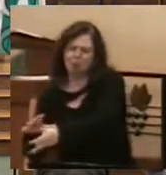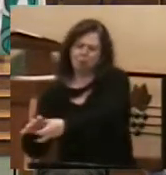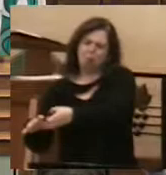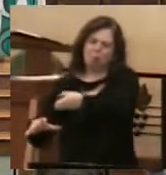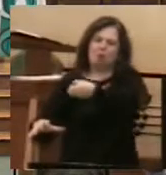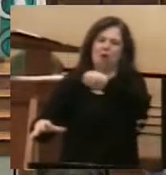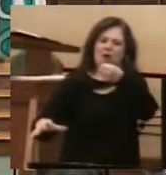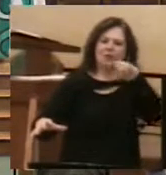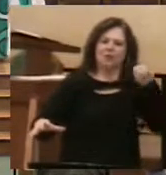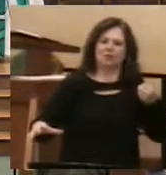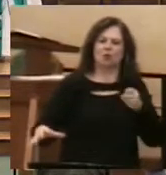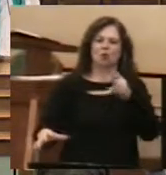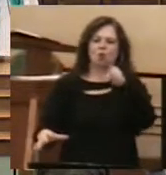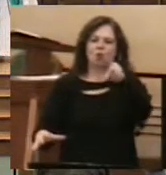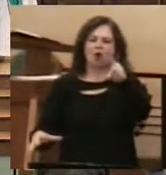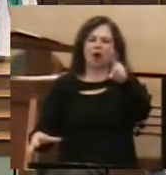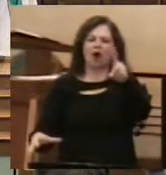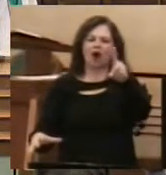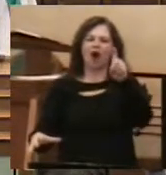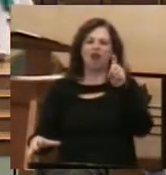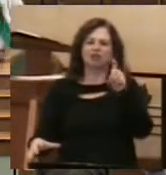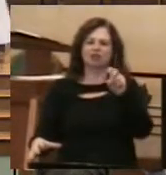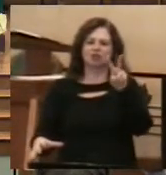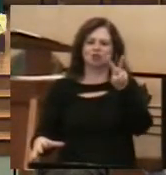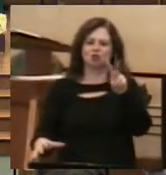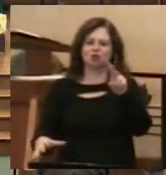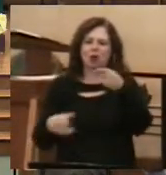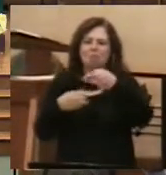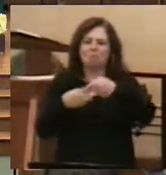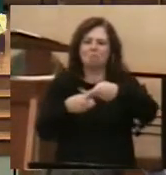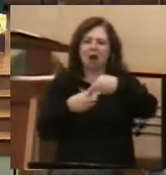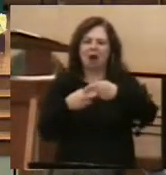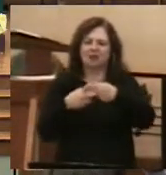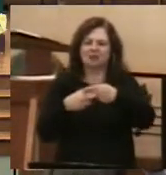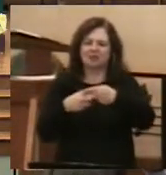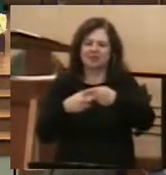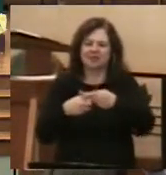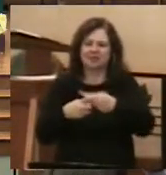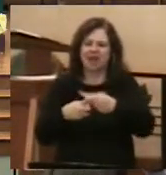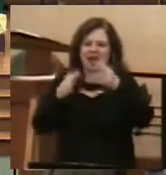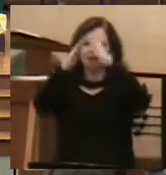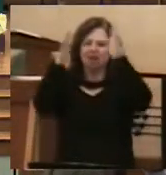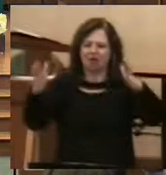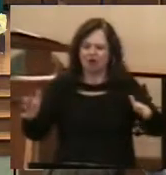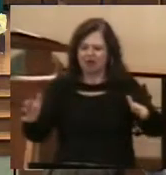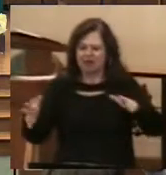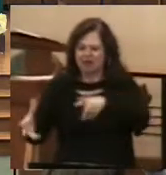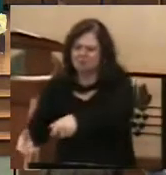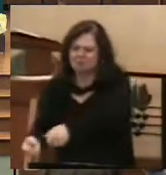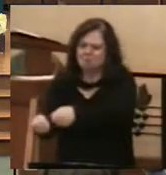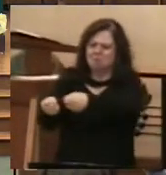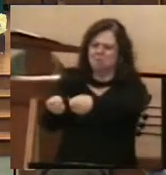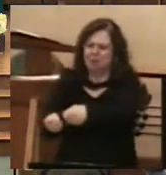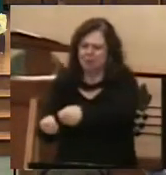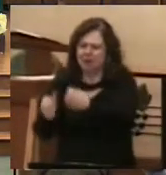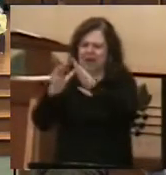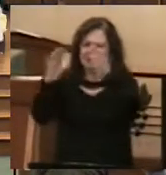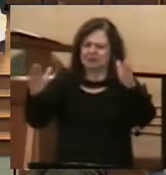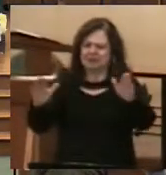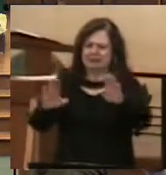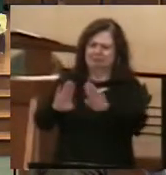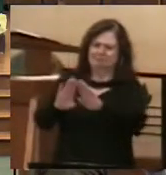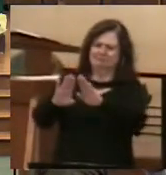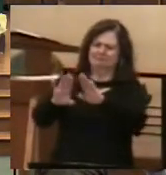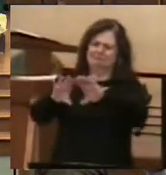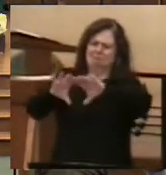pounds, so big that it broke the door of the ice shack as they wrestled it further out onto